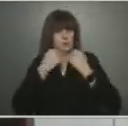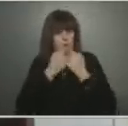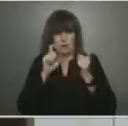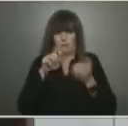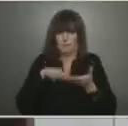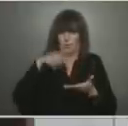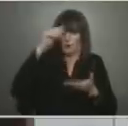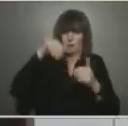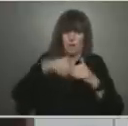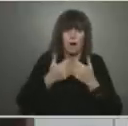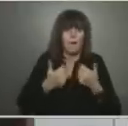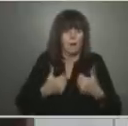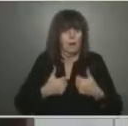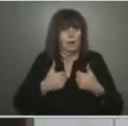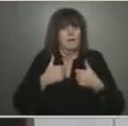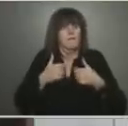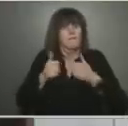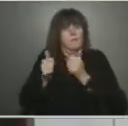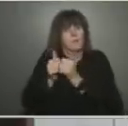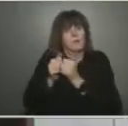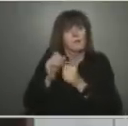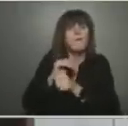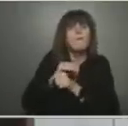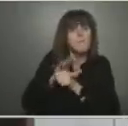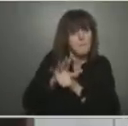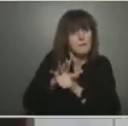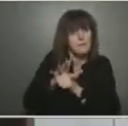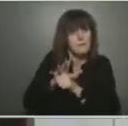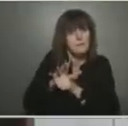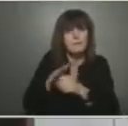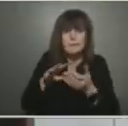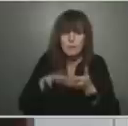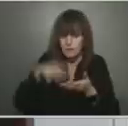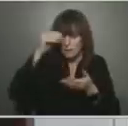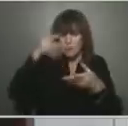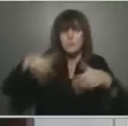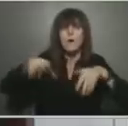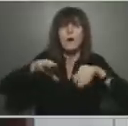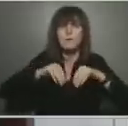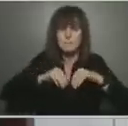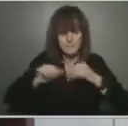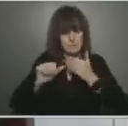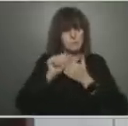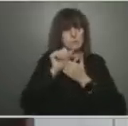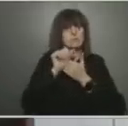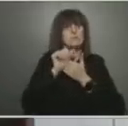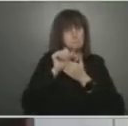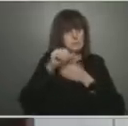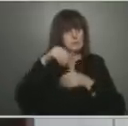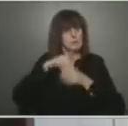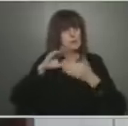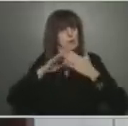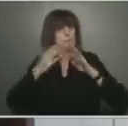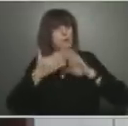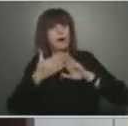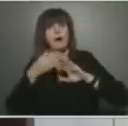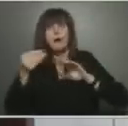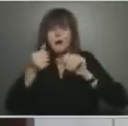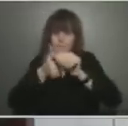live with the risk, wherever we're going in our community, and adhere to all the best practices. And